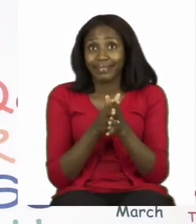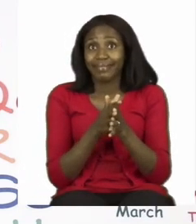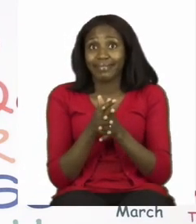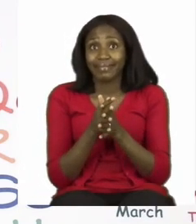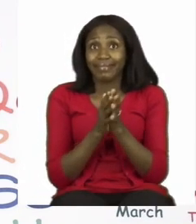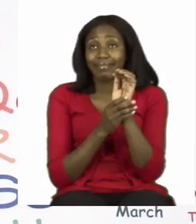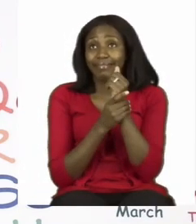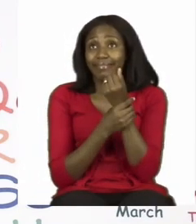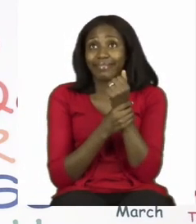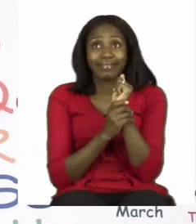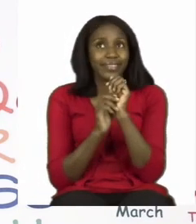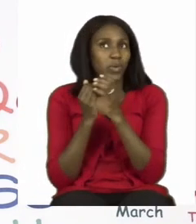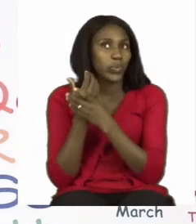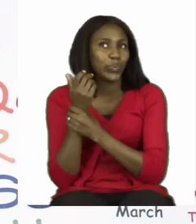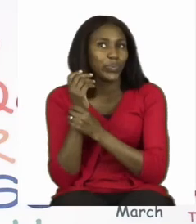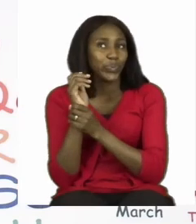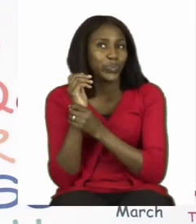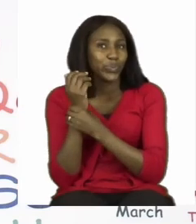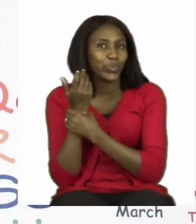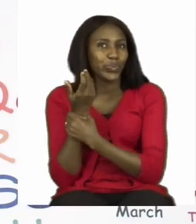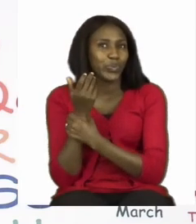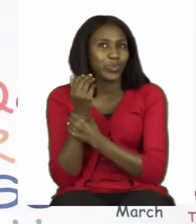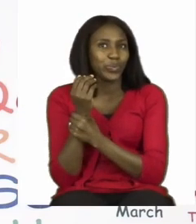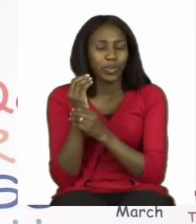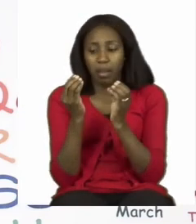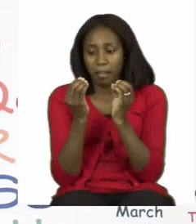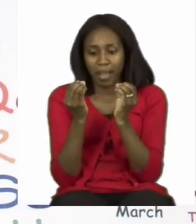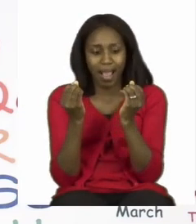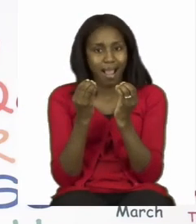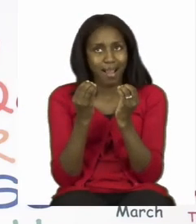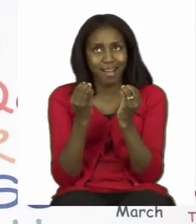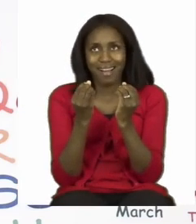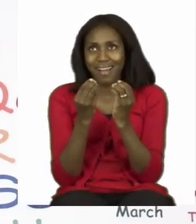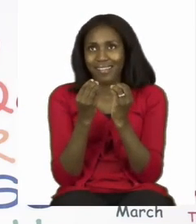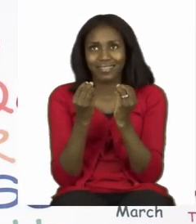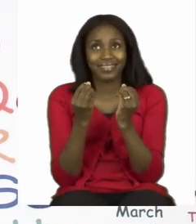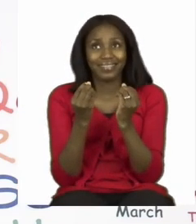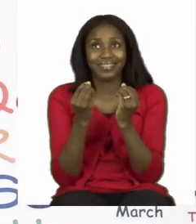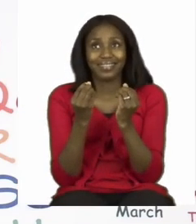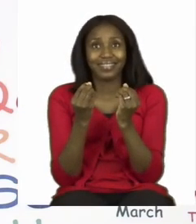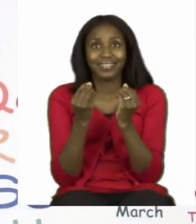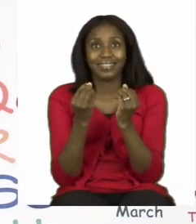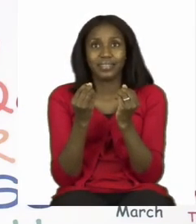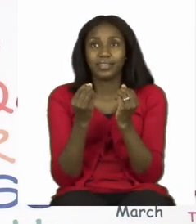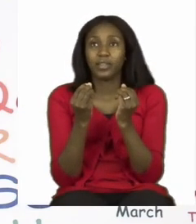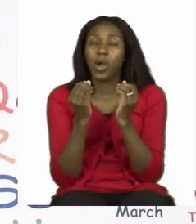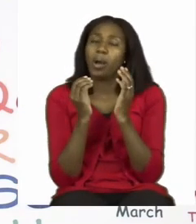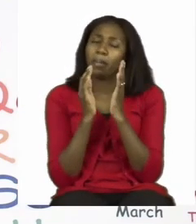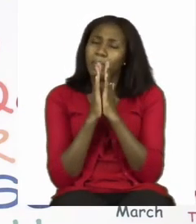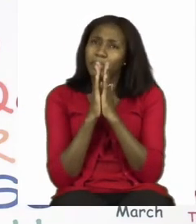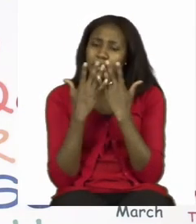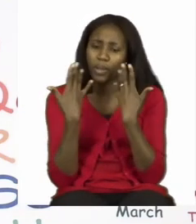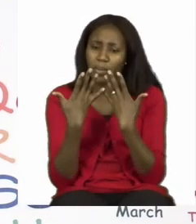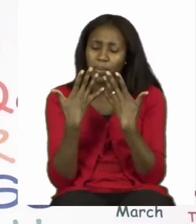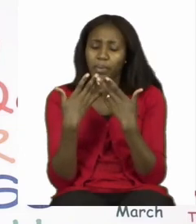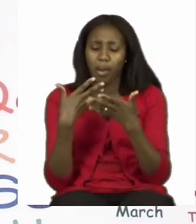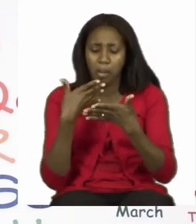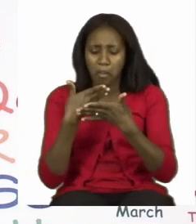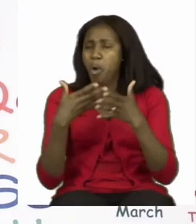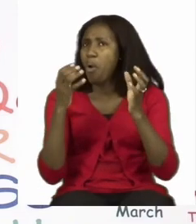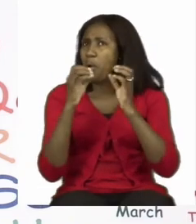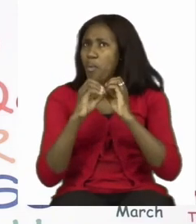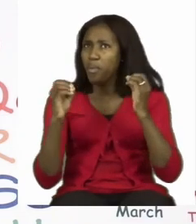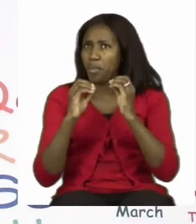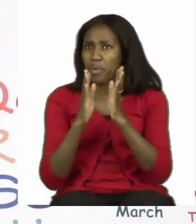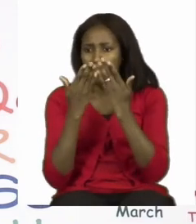on our wrists and our fingertips too. Make sure your hands are dry before you touch